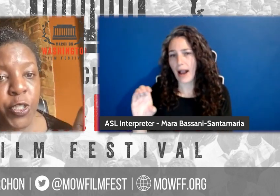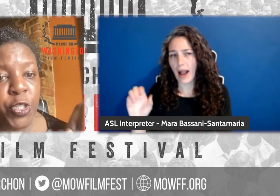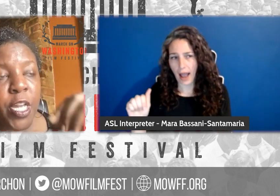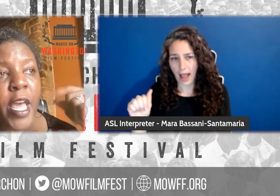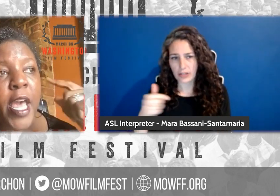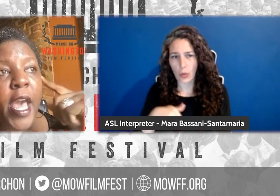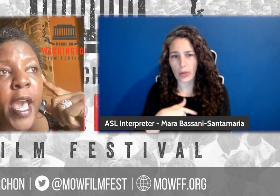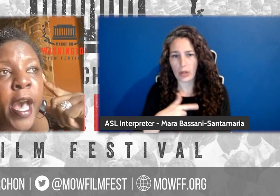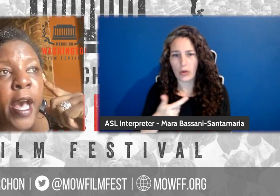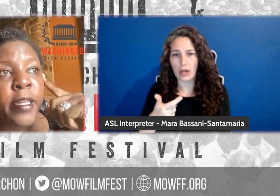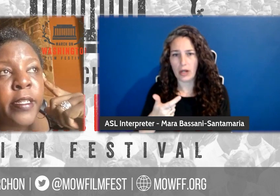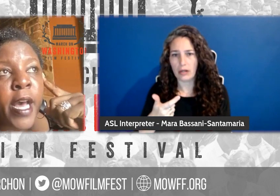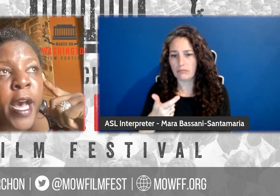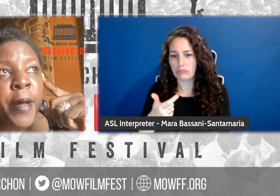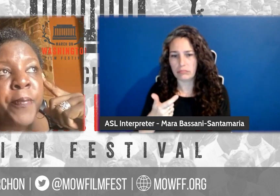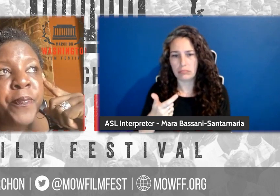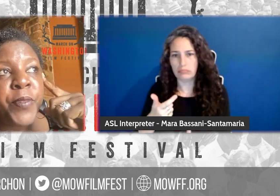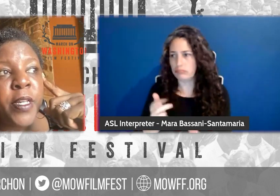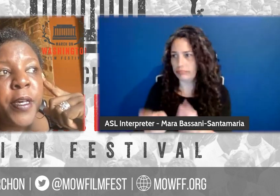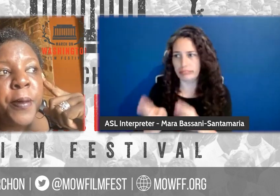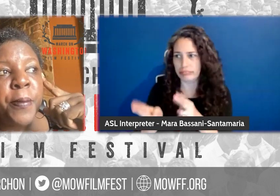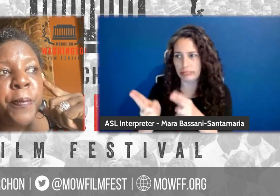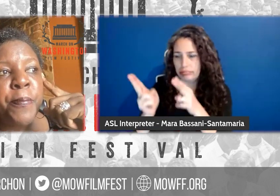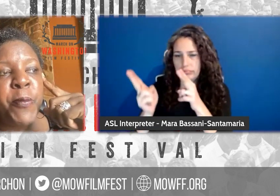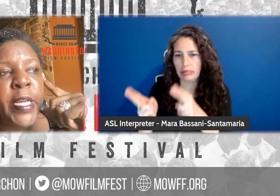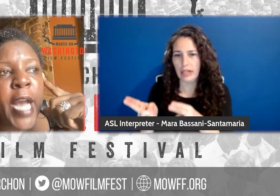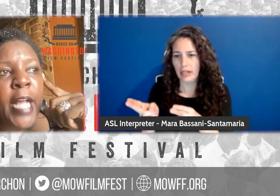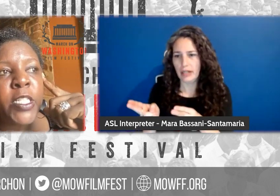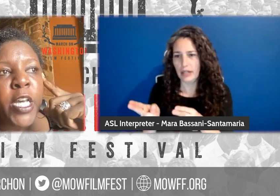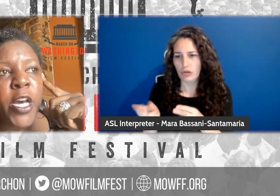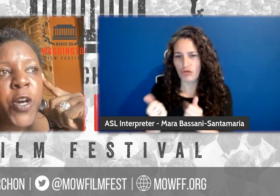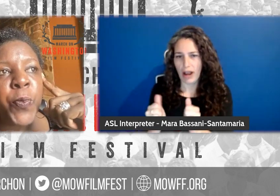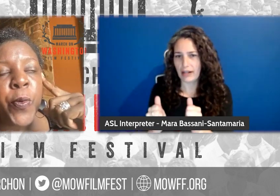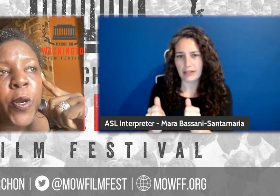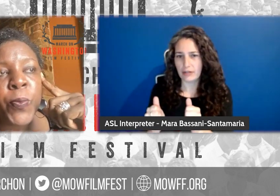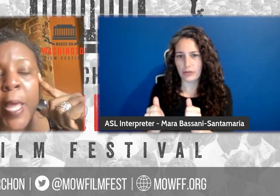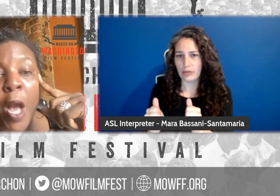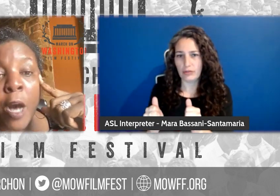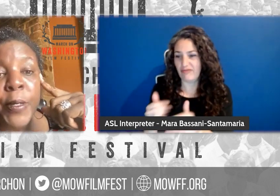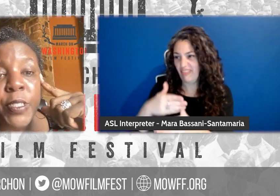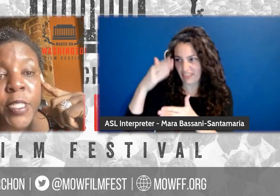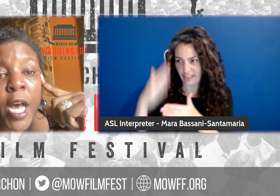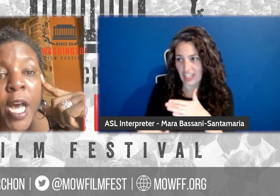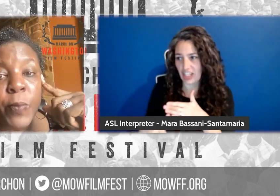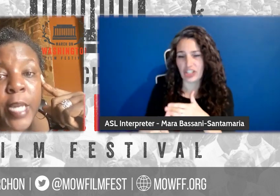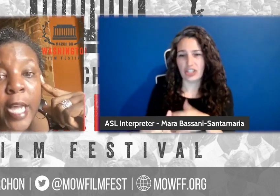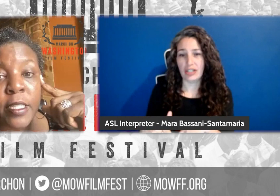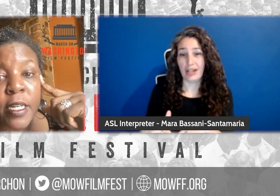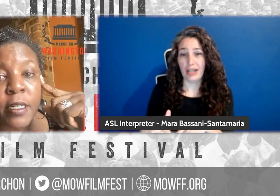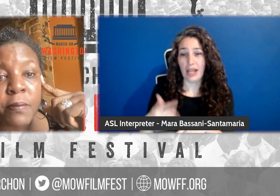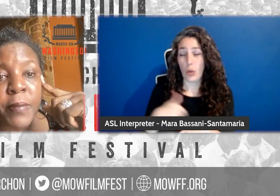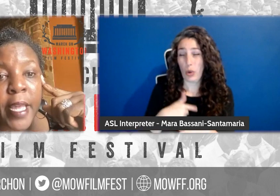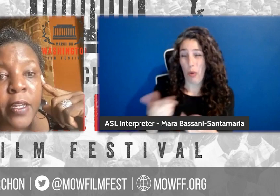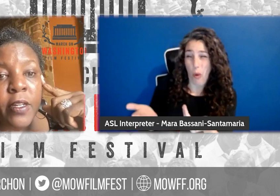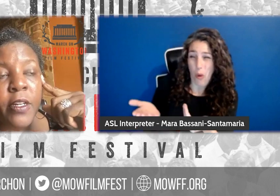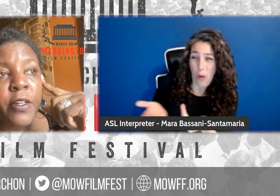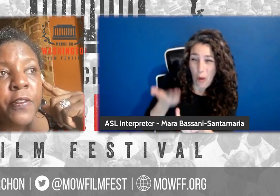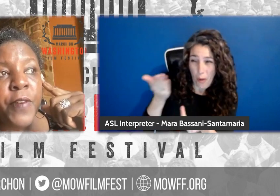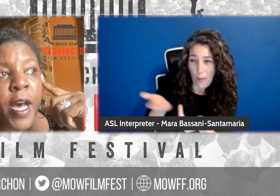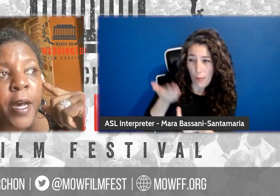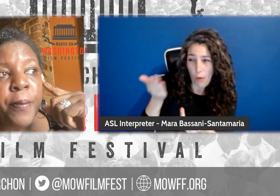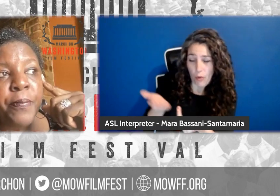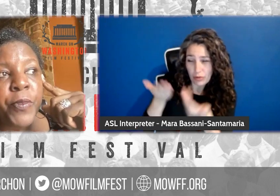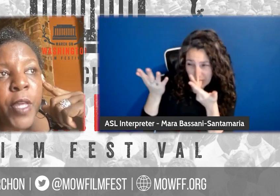finish and, um, we got to, we were like almost done. We got to like,